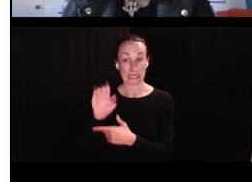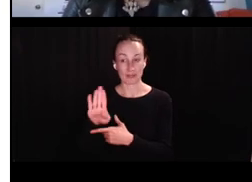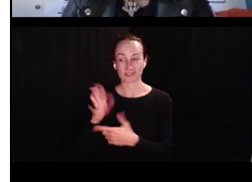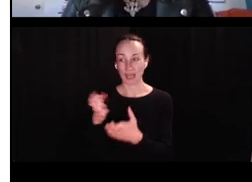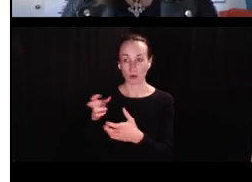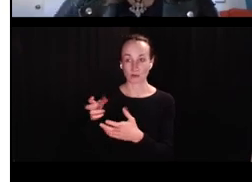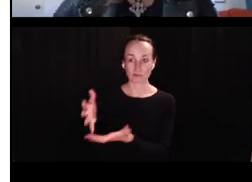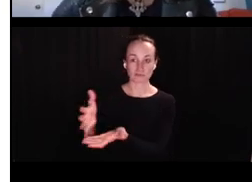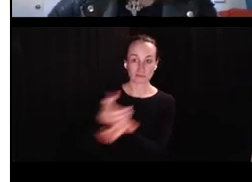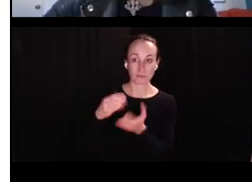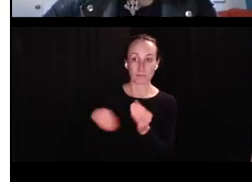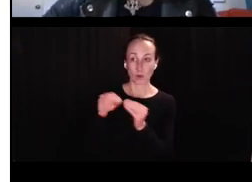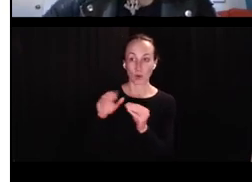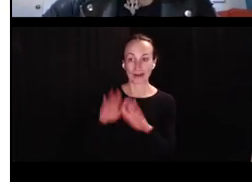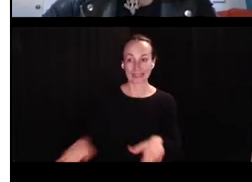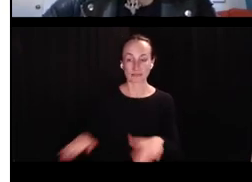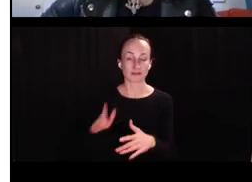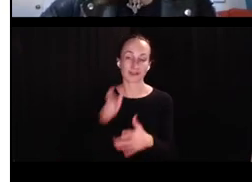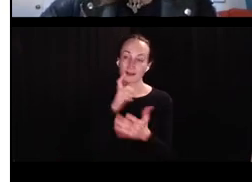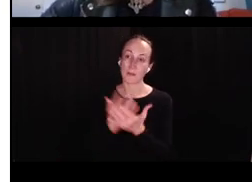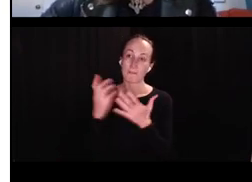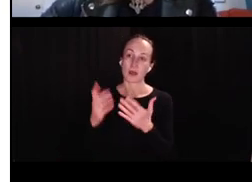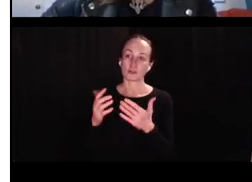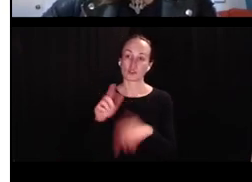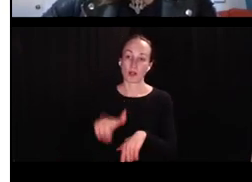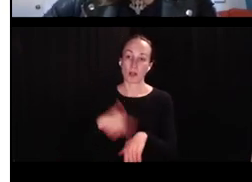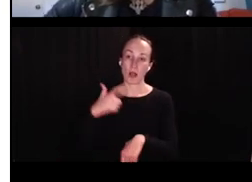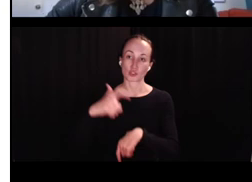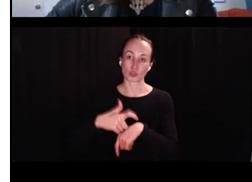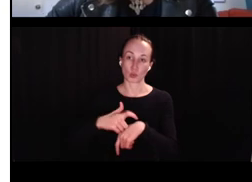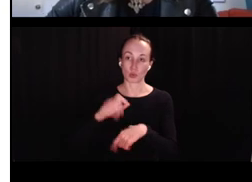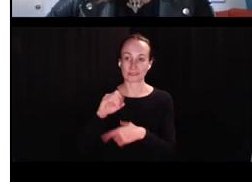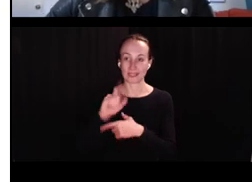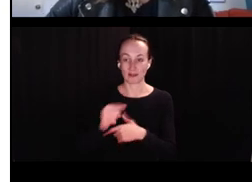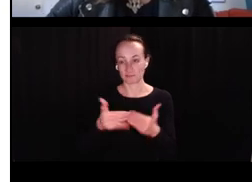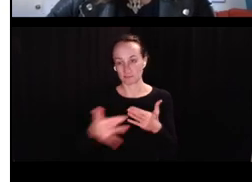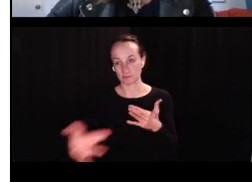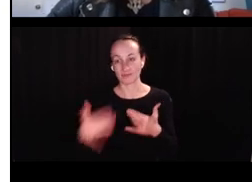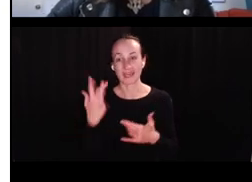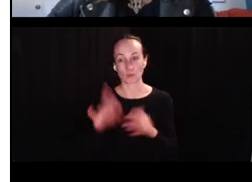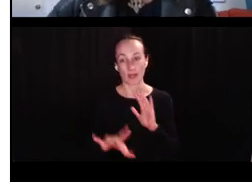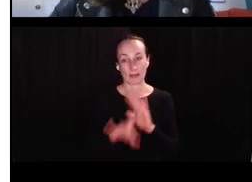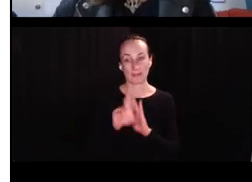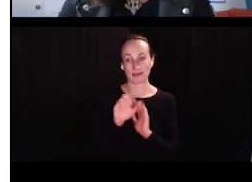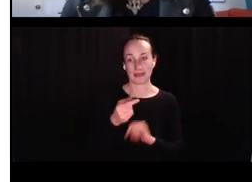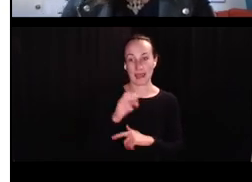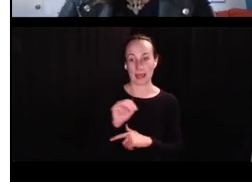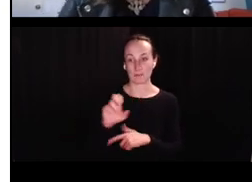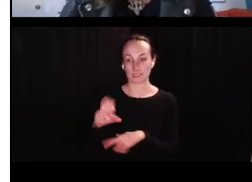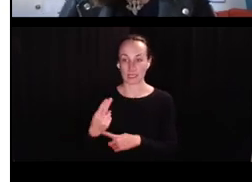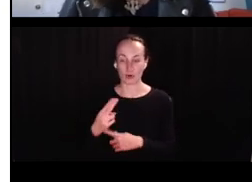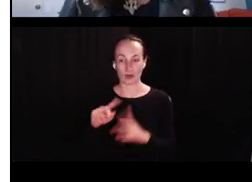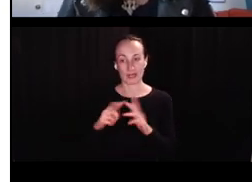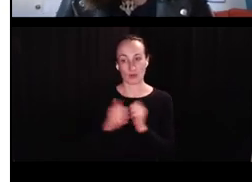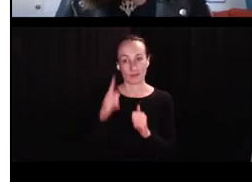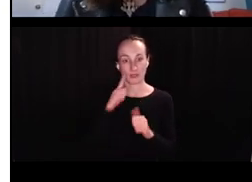childless and wanted to get some more kids. Um, unfortunately there's not much longitudinal data. That's why I only had Adam and